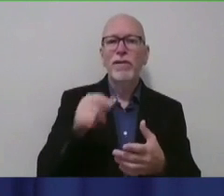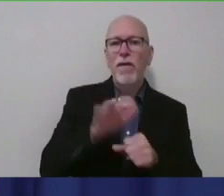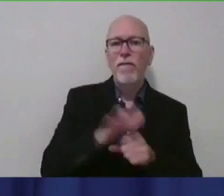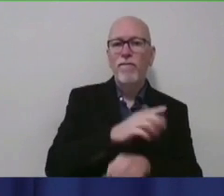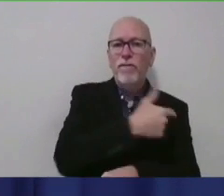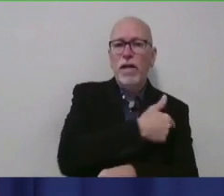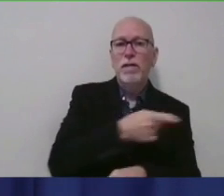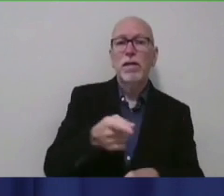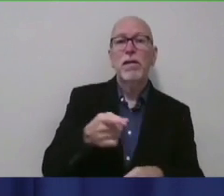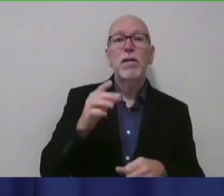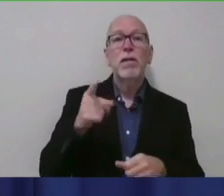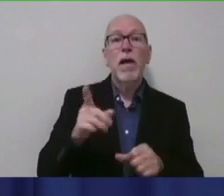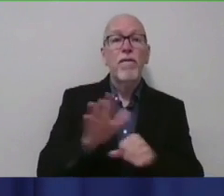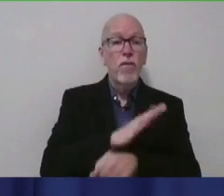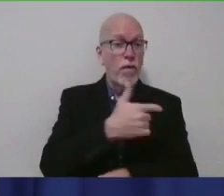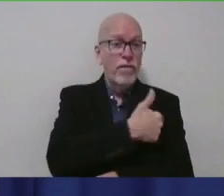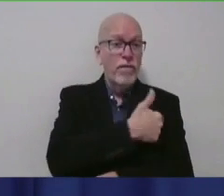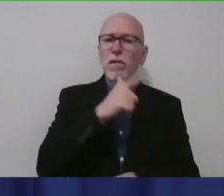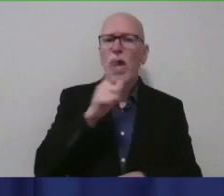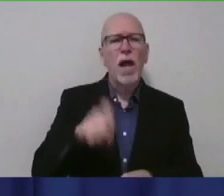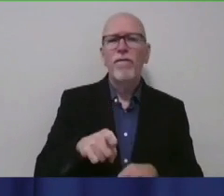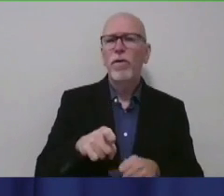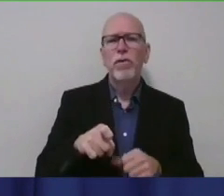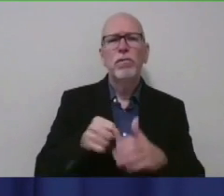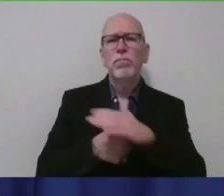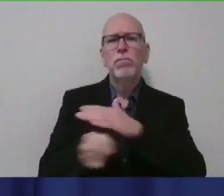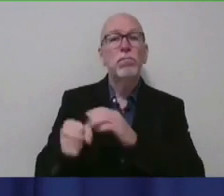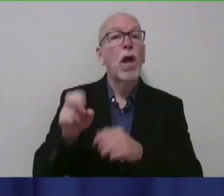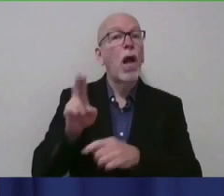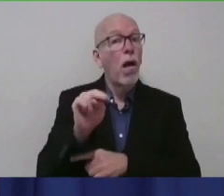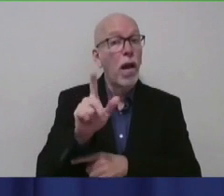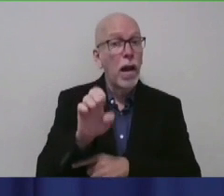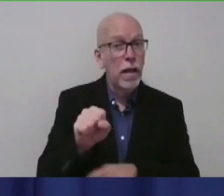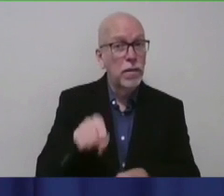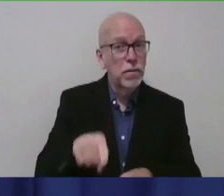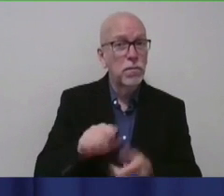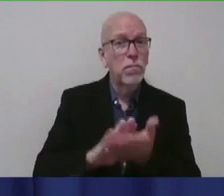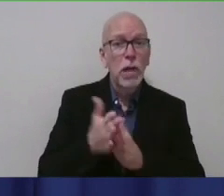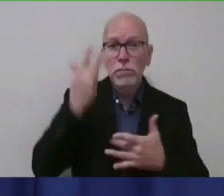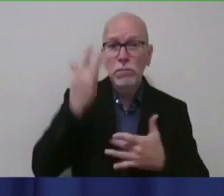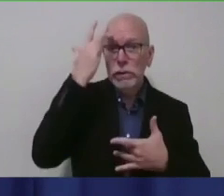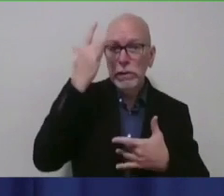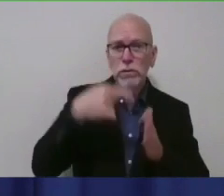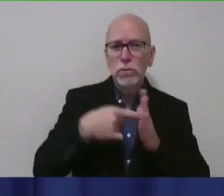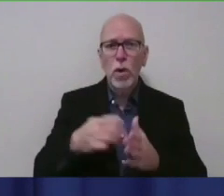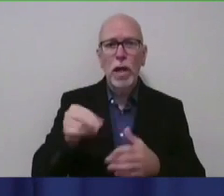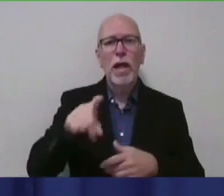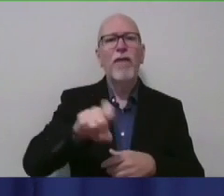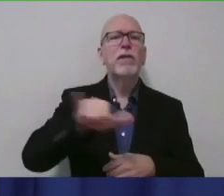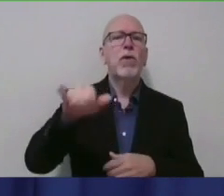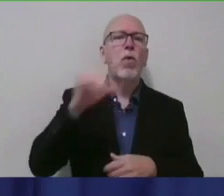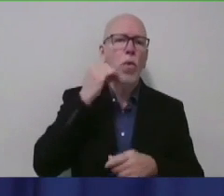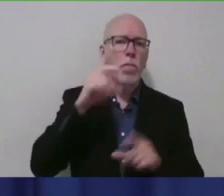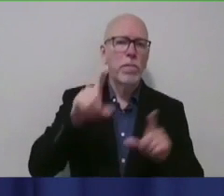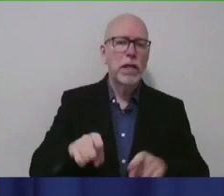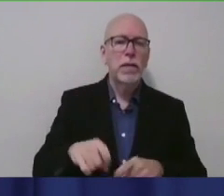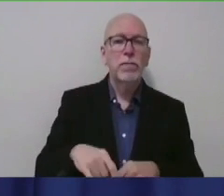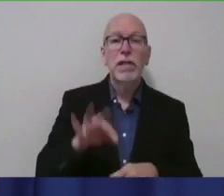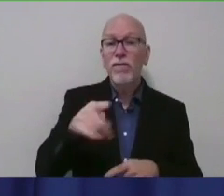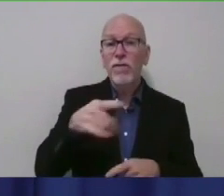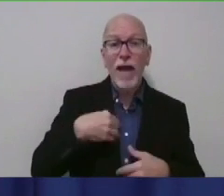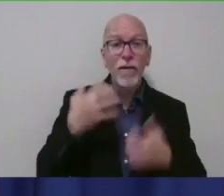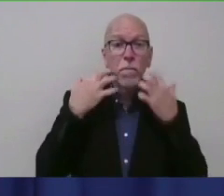will not need to quarantine unless they become symptomatic, and then they should stay home and be tested. You would not let someone with measles or chickenpox